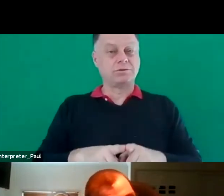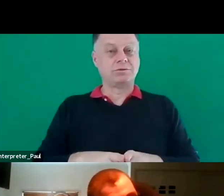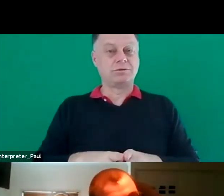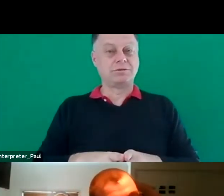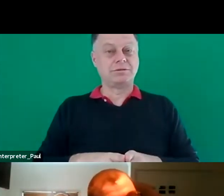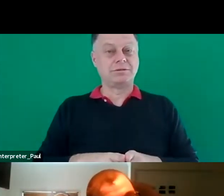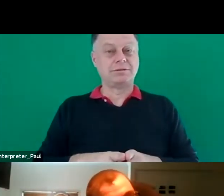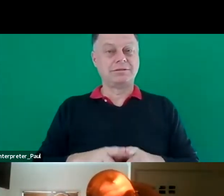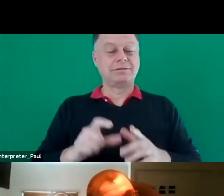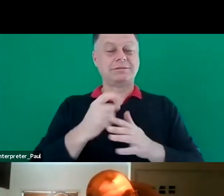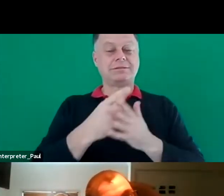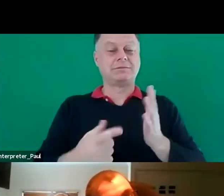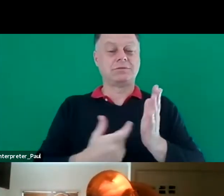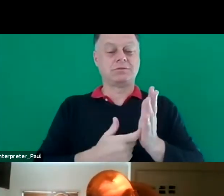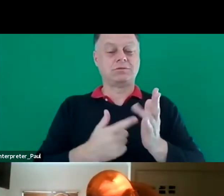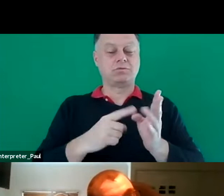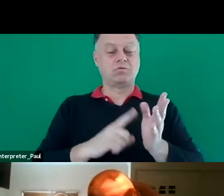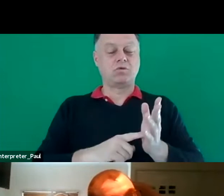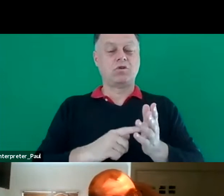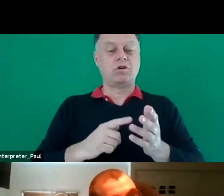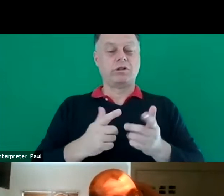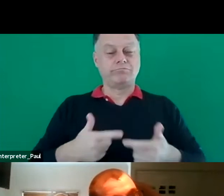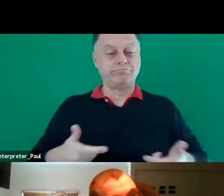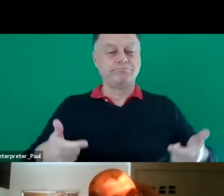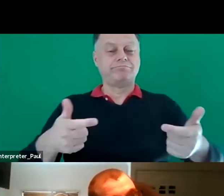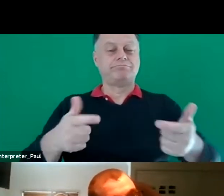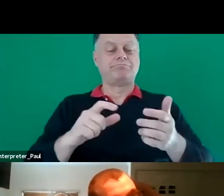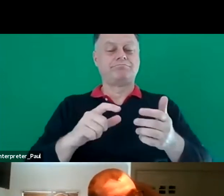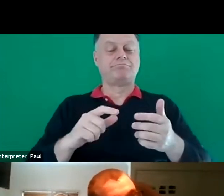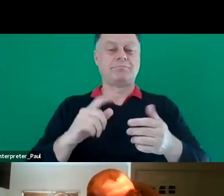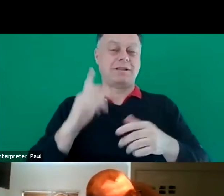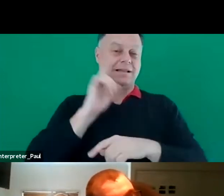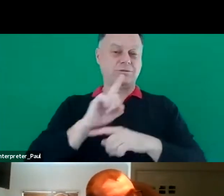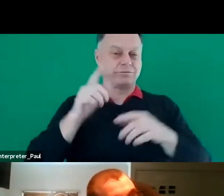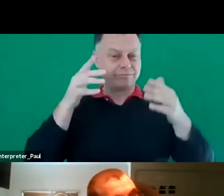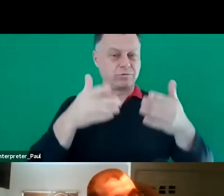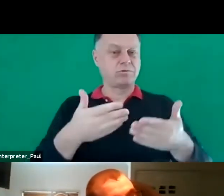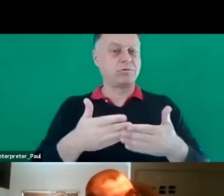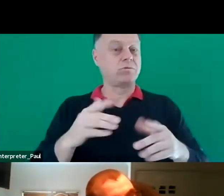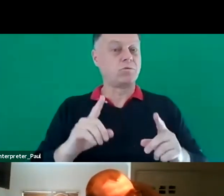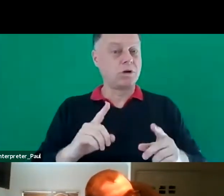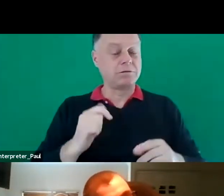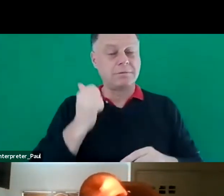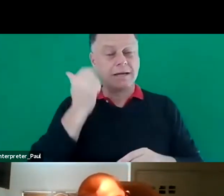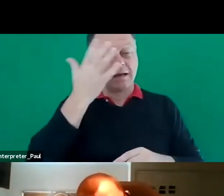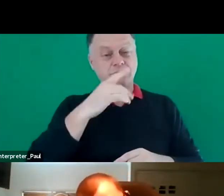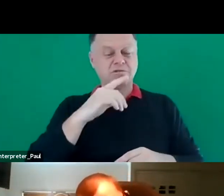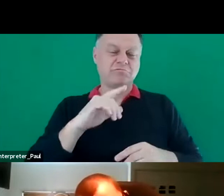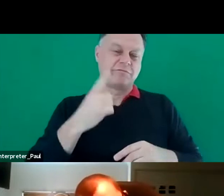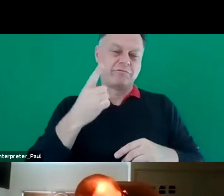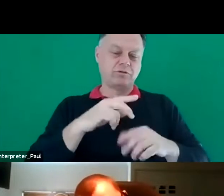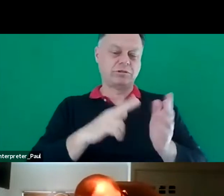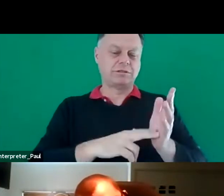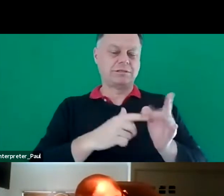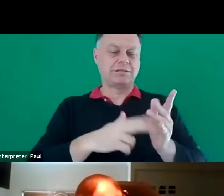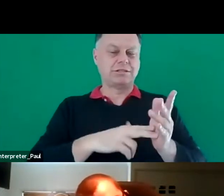Disability Royal Commission had a particular focus in its hearing last week on Aboriginal people, First Nations people with